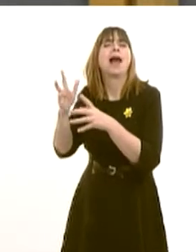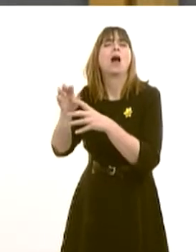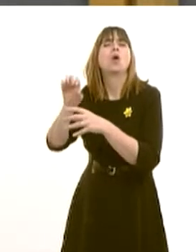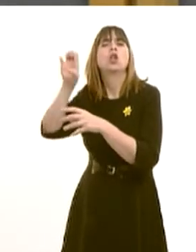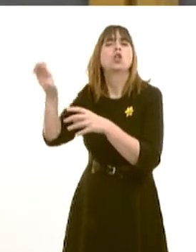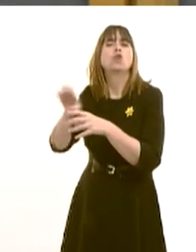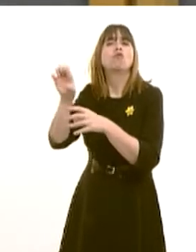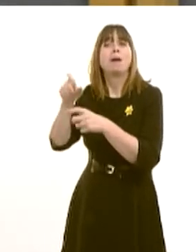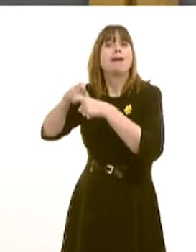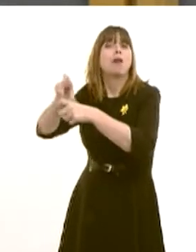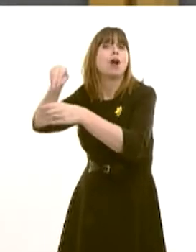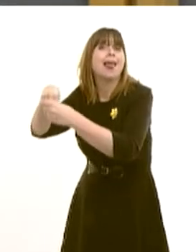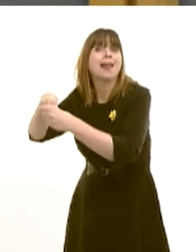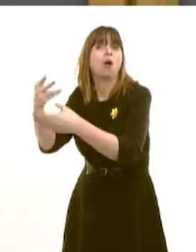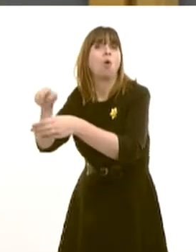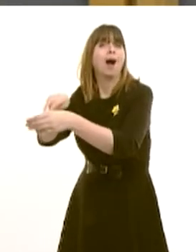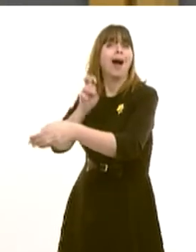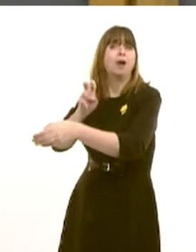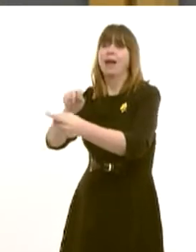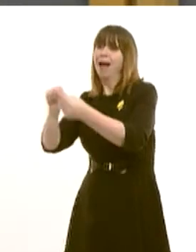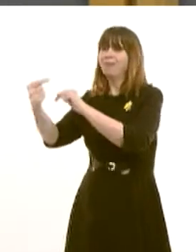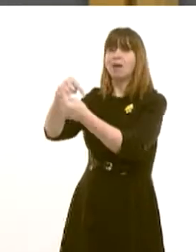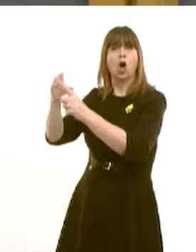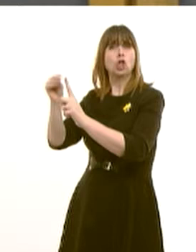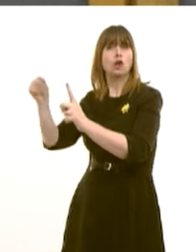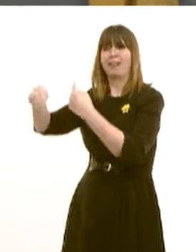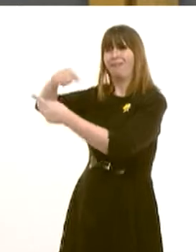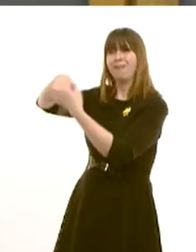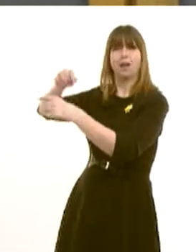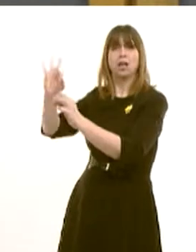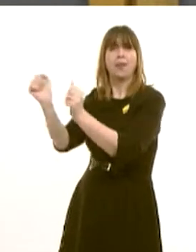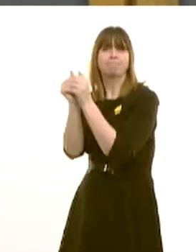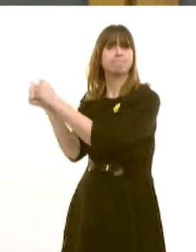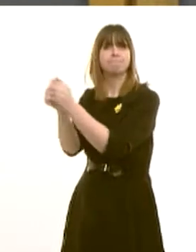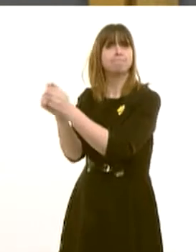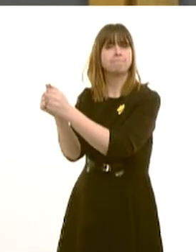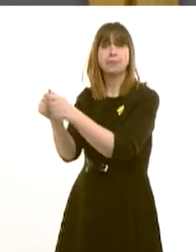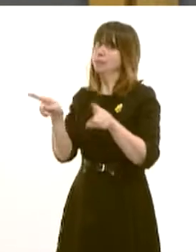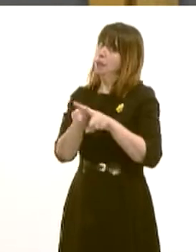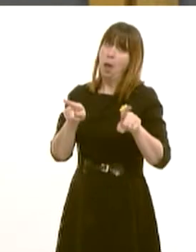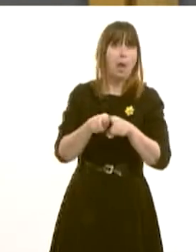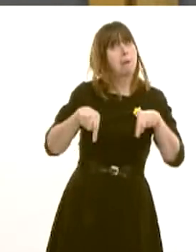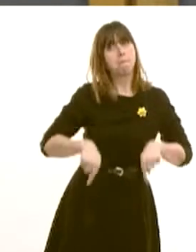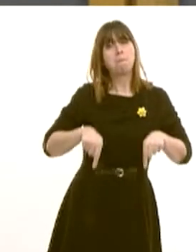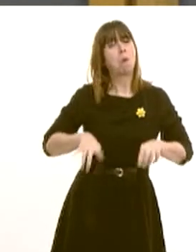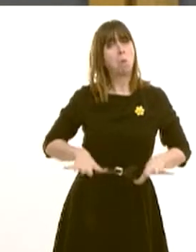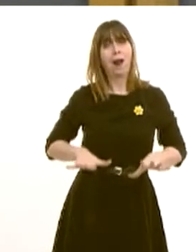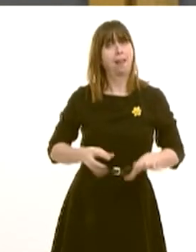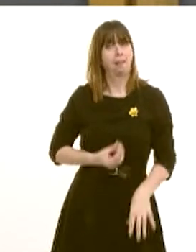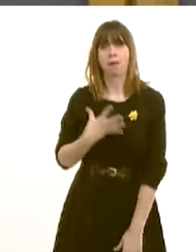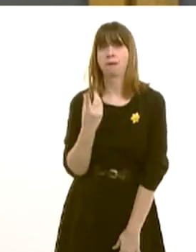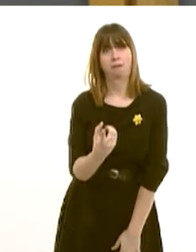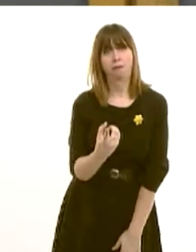It's no coincidence, is it, First Minister, that the nation with the weakest devolution settlement, the least generous